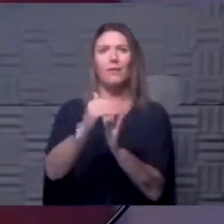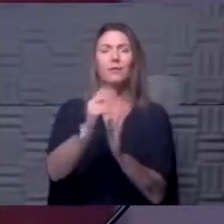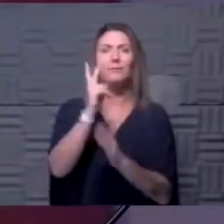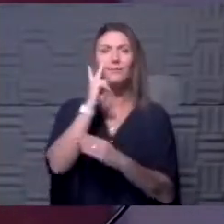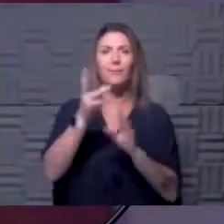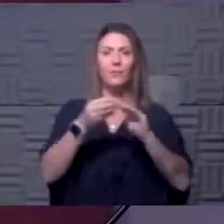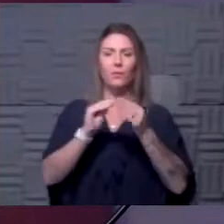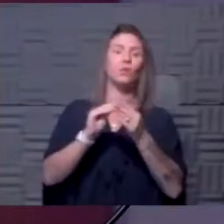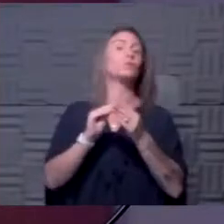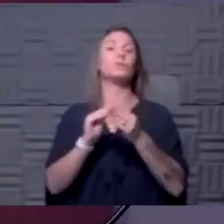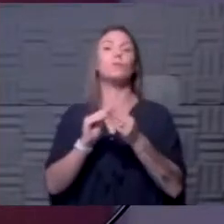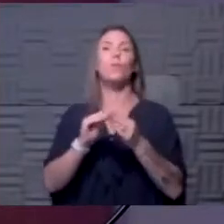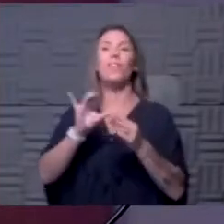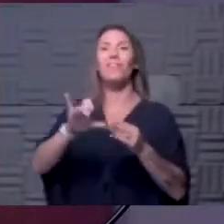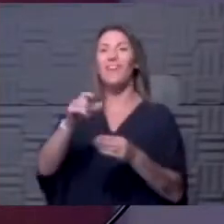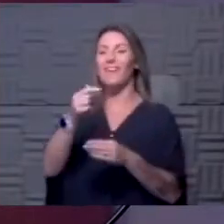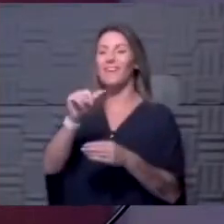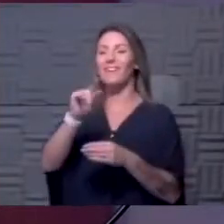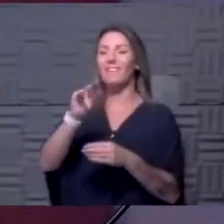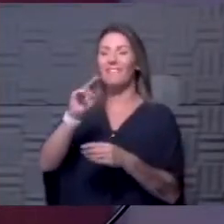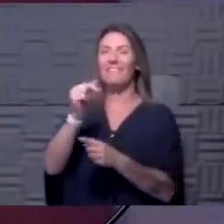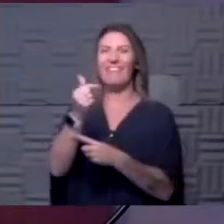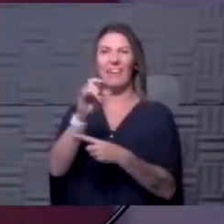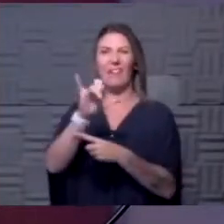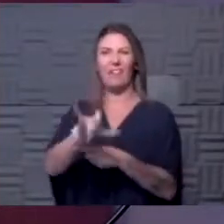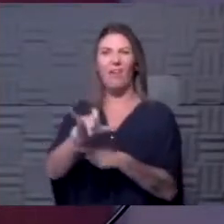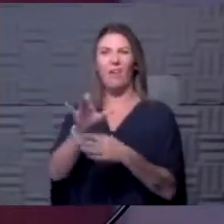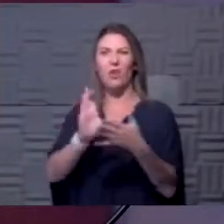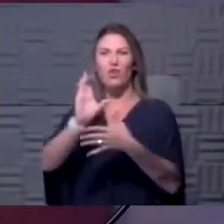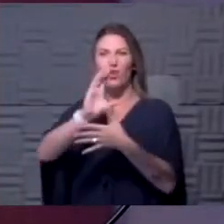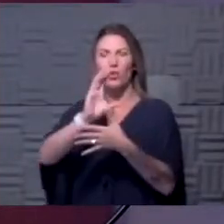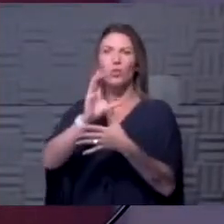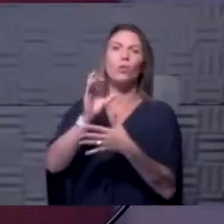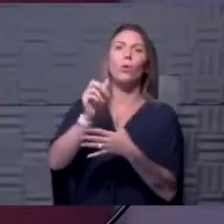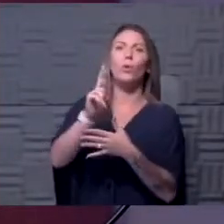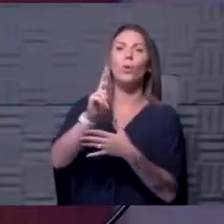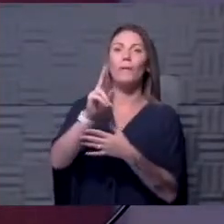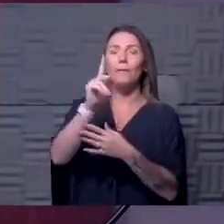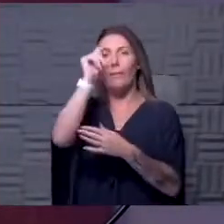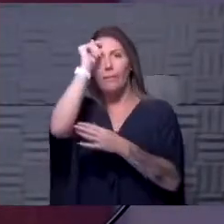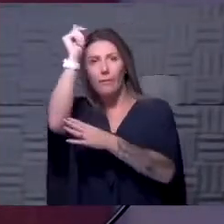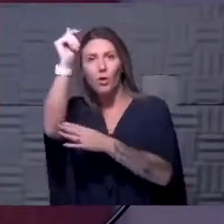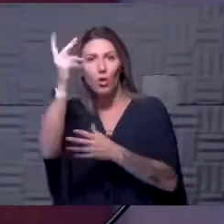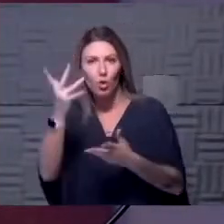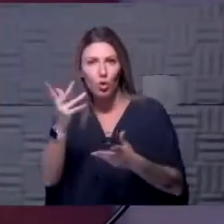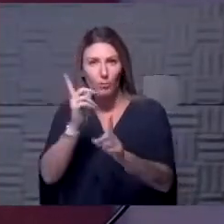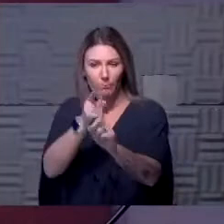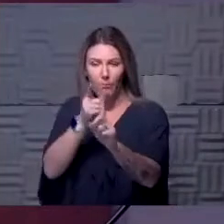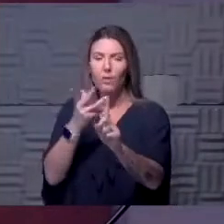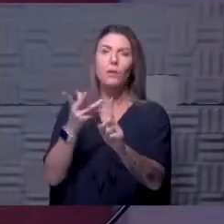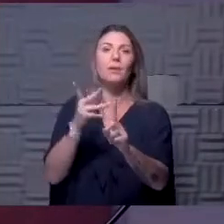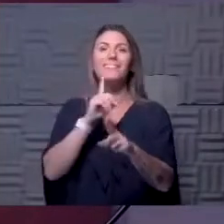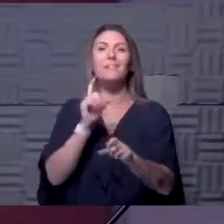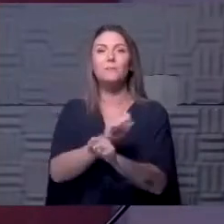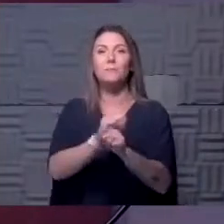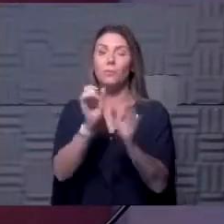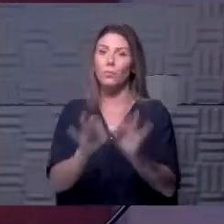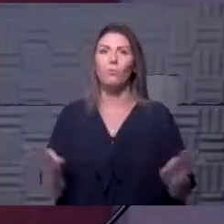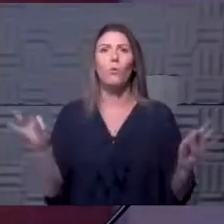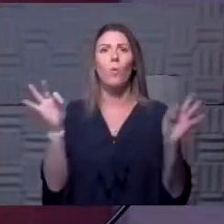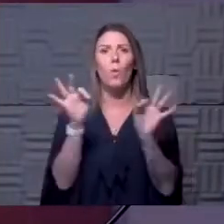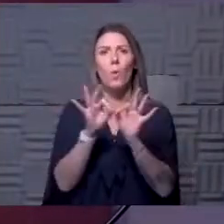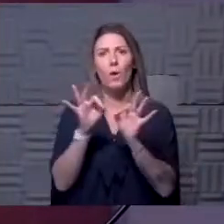saying that the gating sort of mechanism or that theory is absolutely important